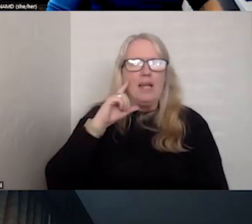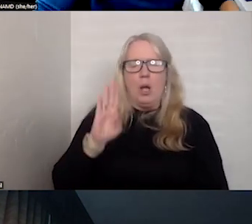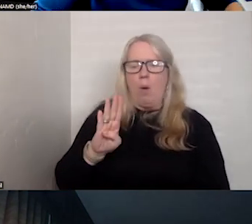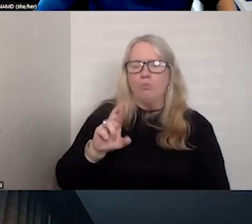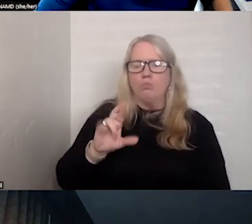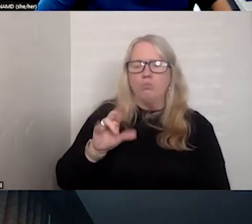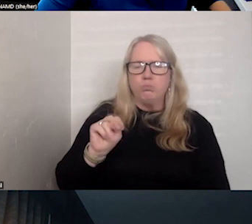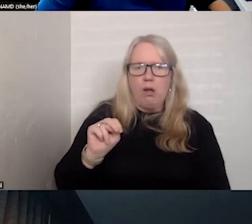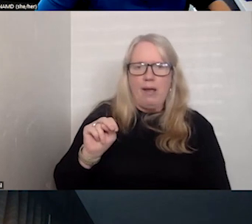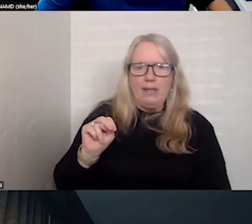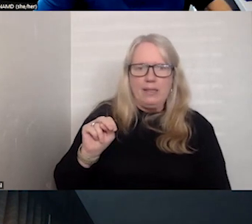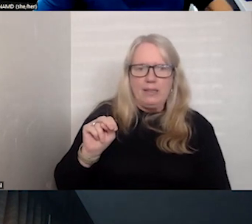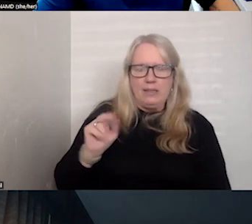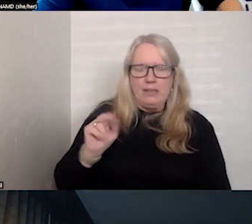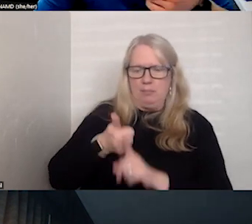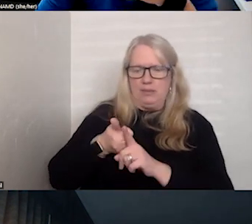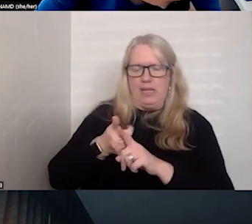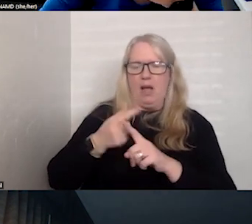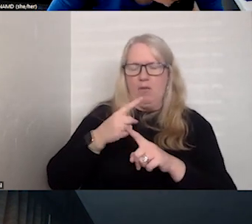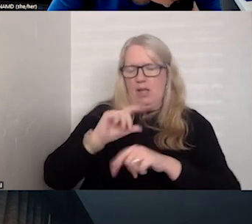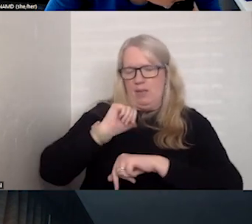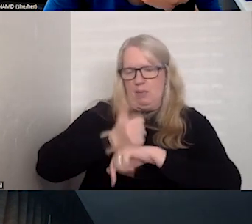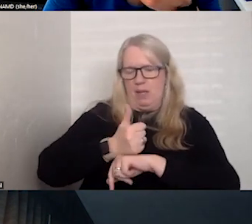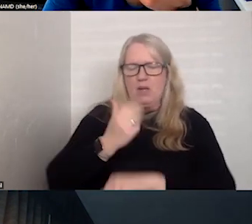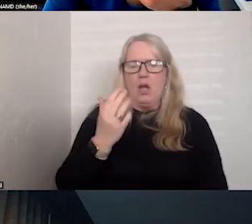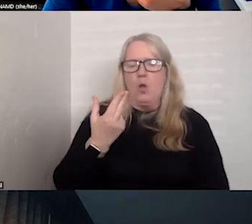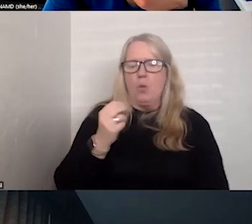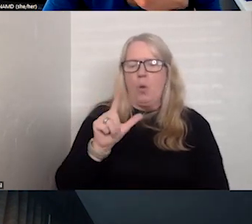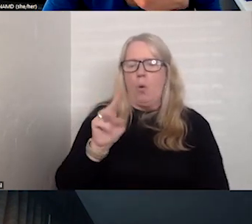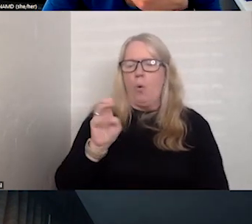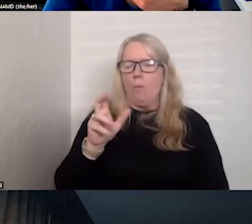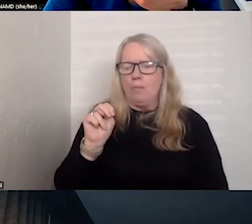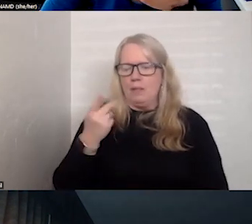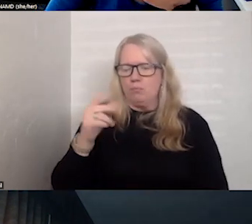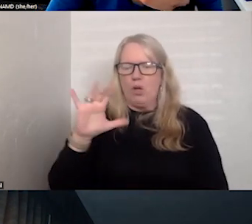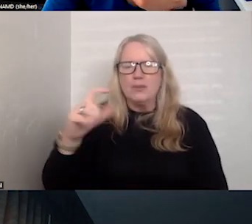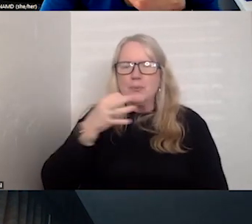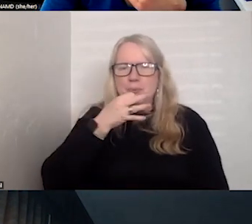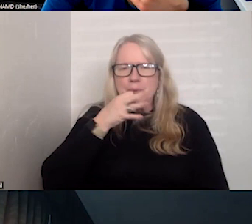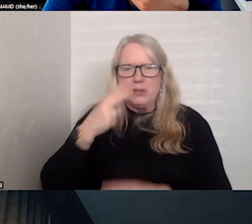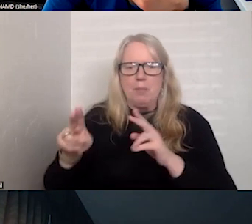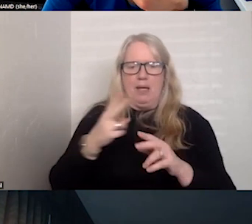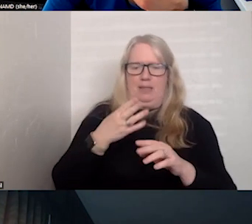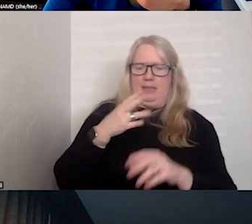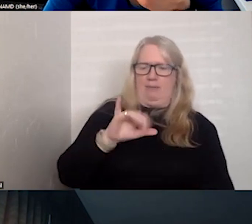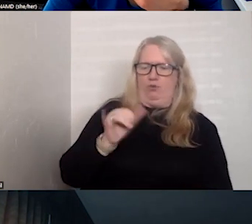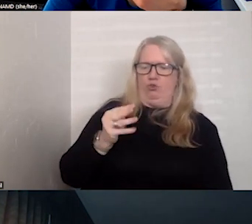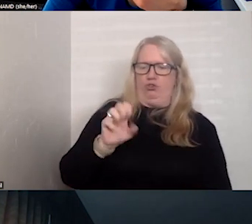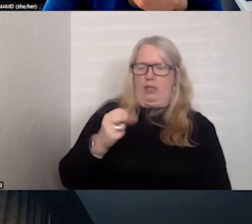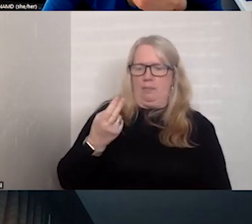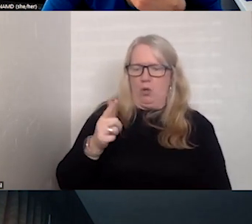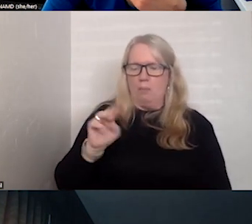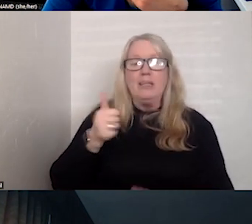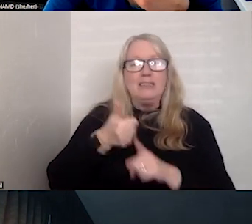who's the founder of the Holman Prize shortly. But the prize is named after James Holman, a native of